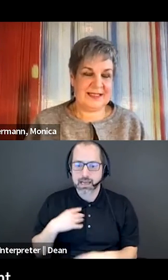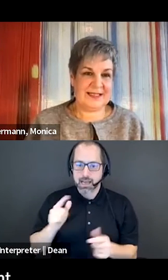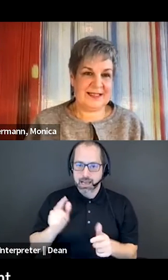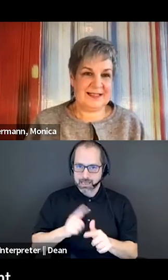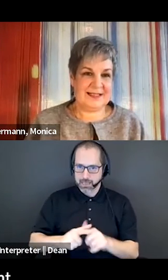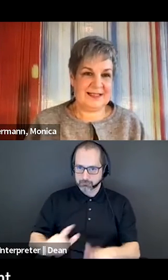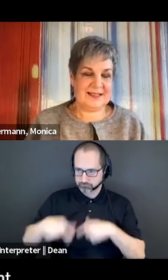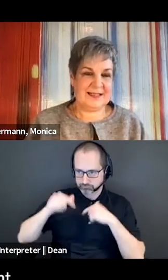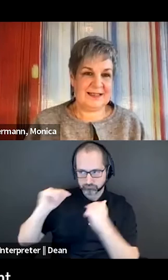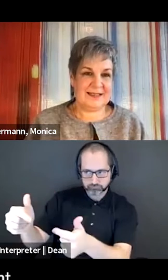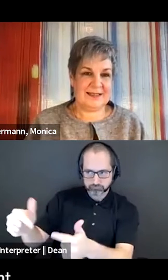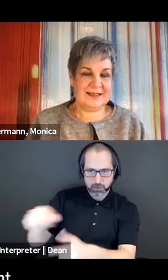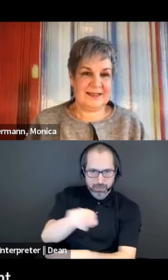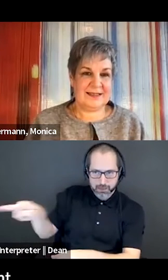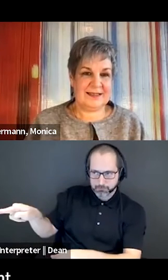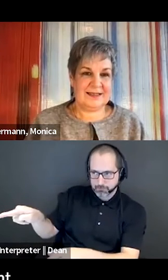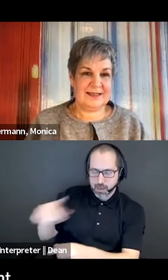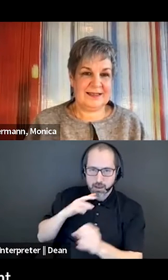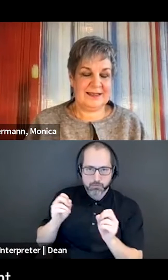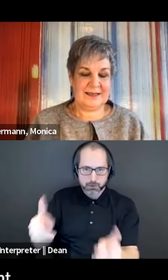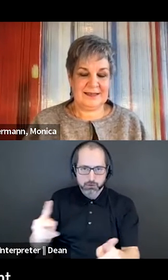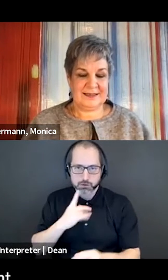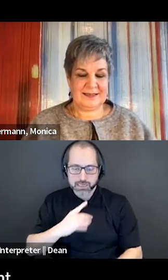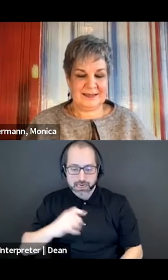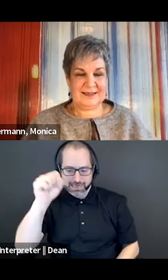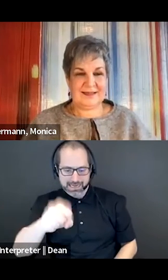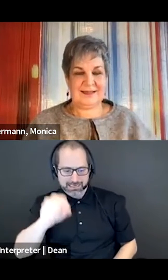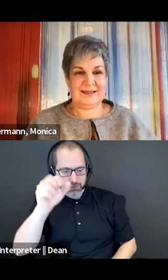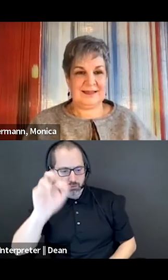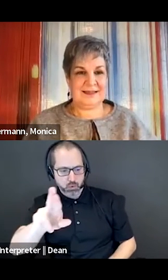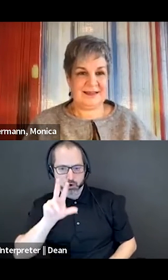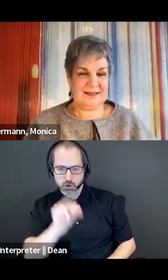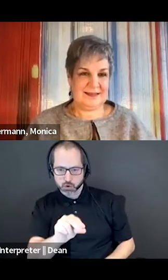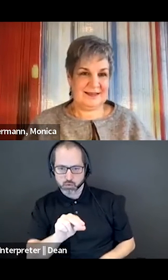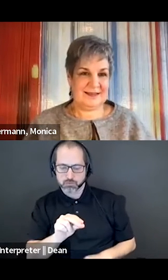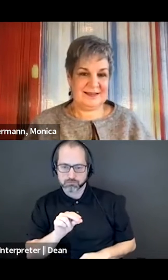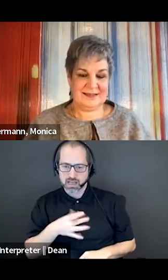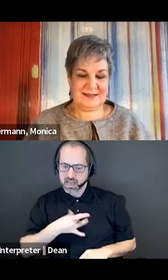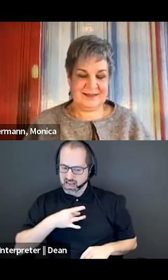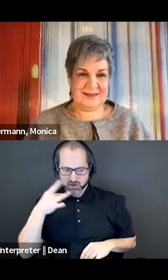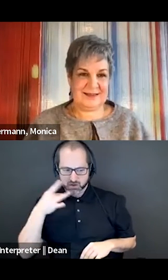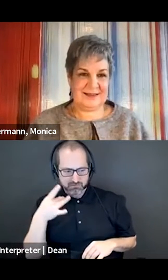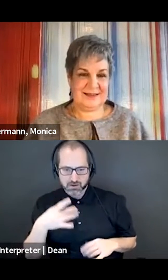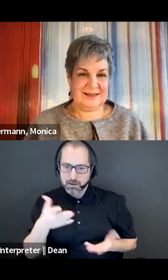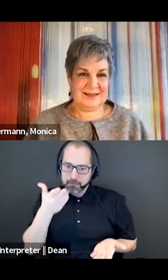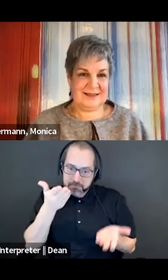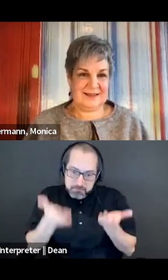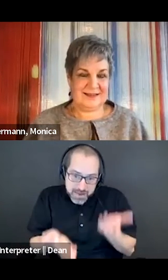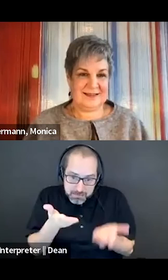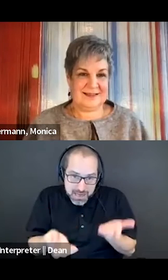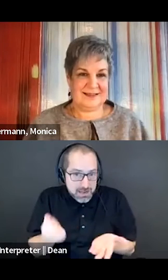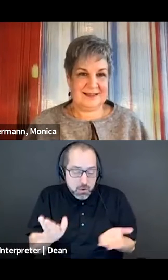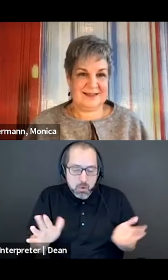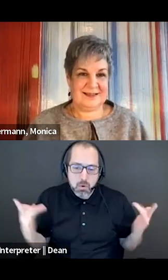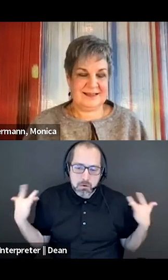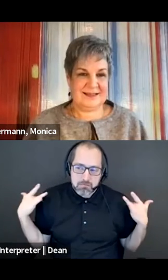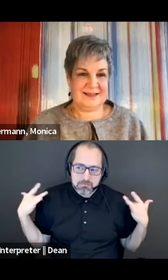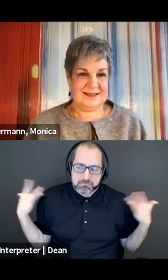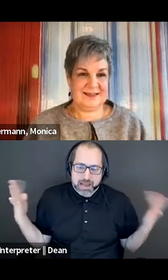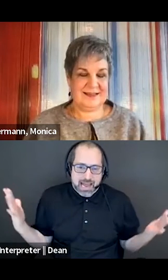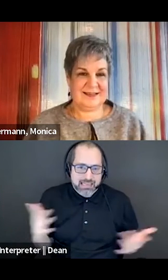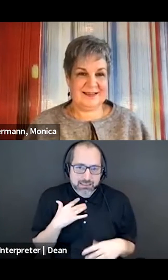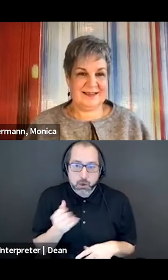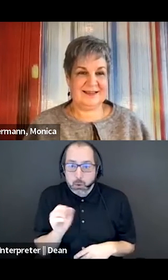an opportunity to say yes to that term, no to that term, maybe, pass, or it depends on the